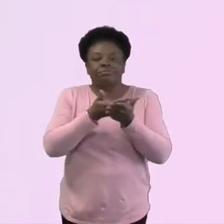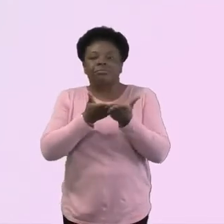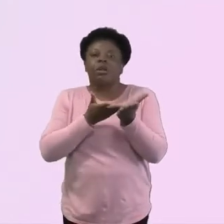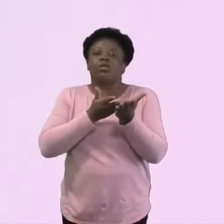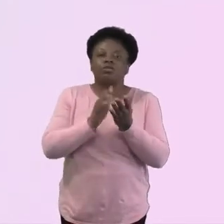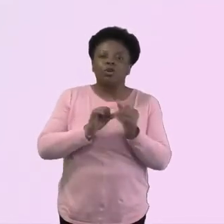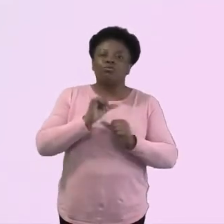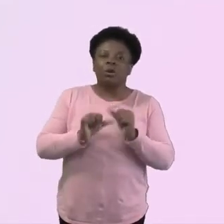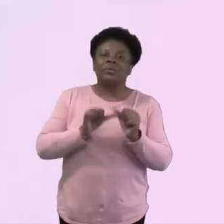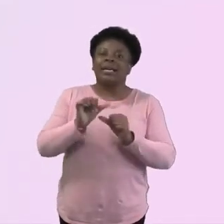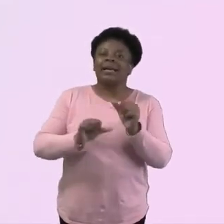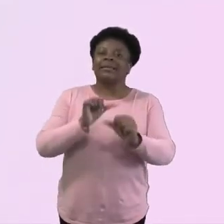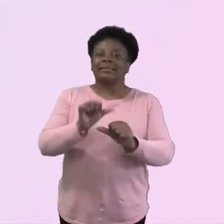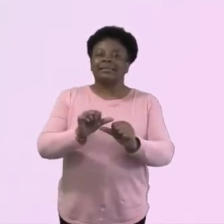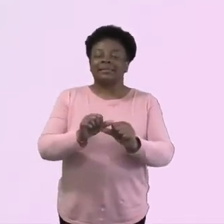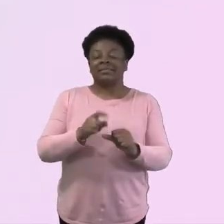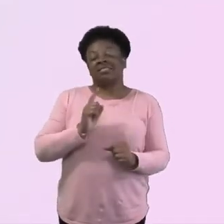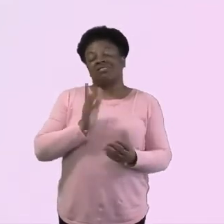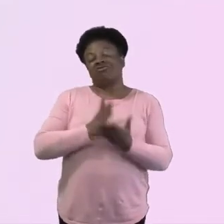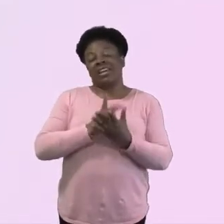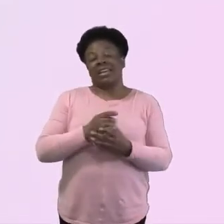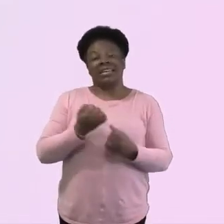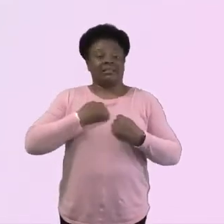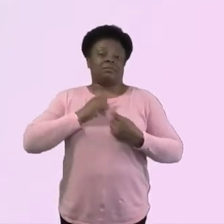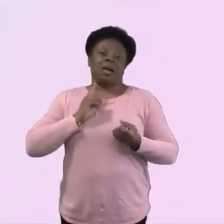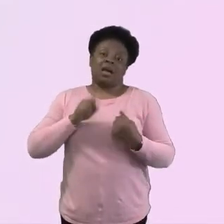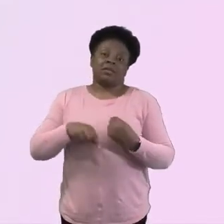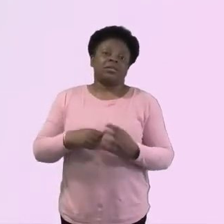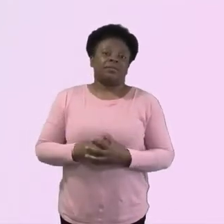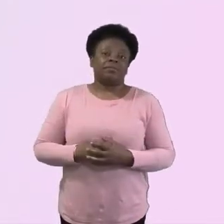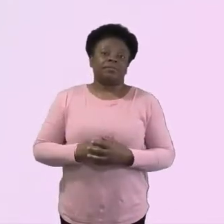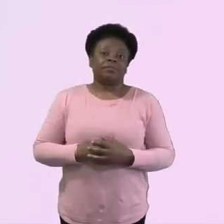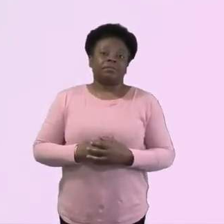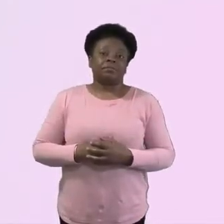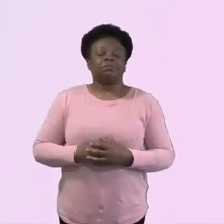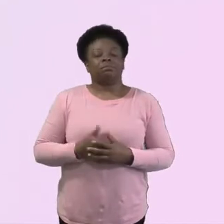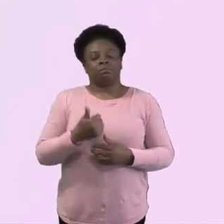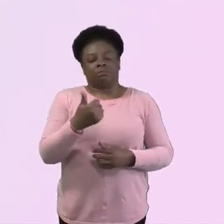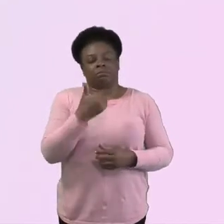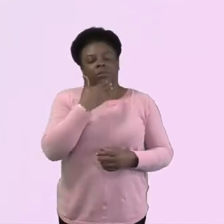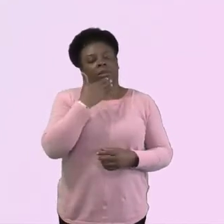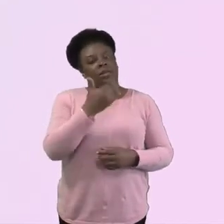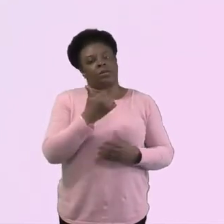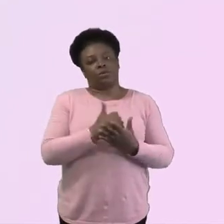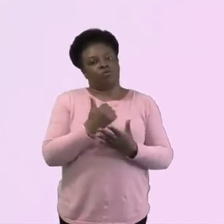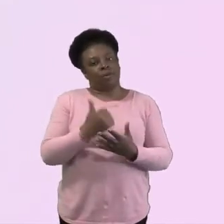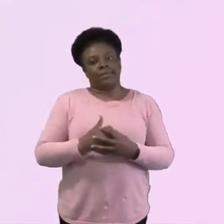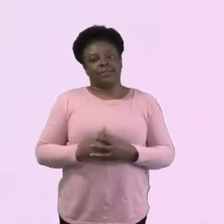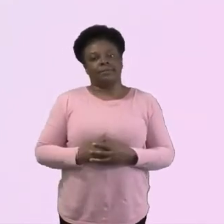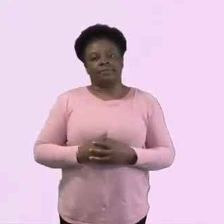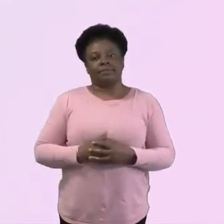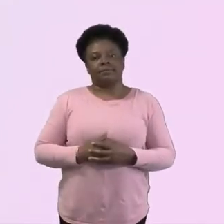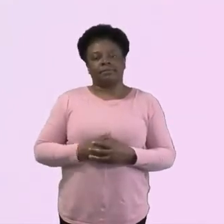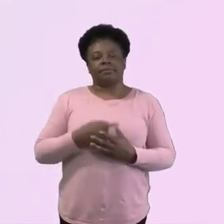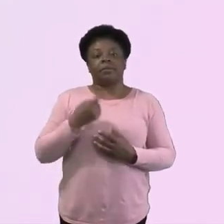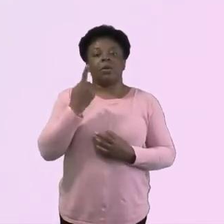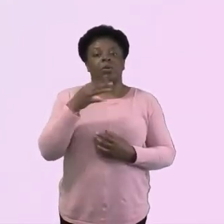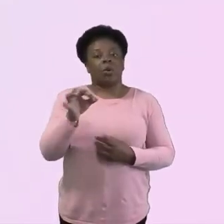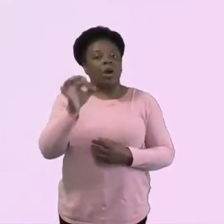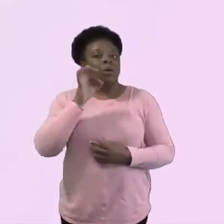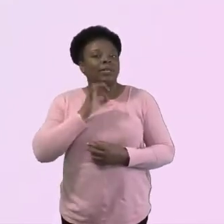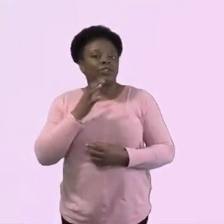Yeah, I think that's what I'm saying. Yeah, no, thank you. That's great. Thank you for that. And we have a question from